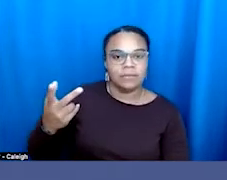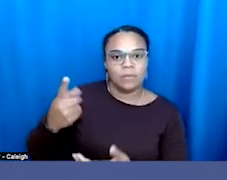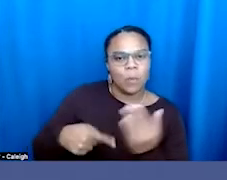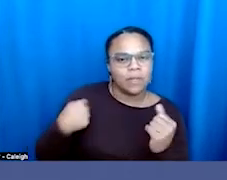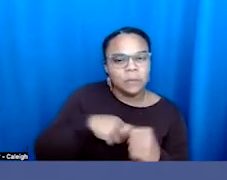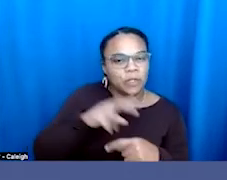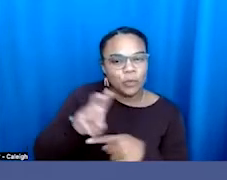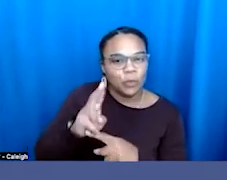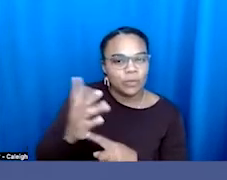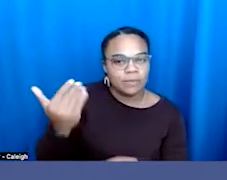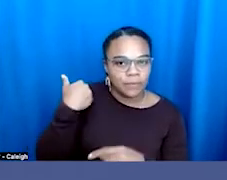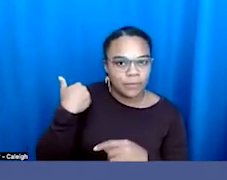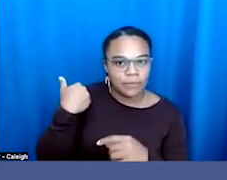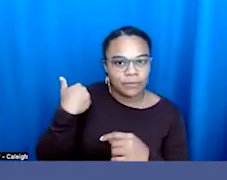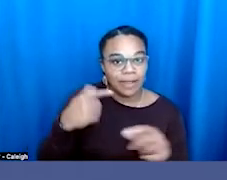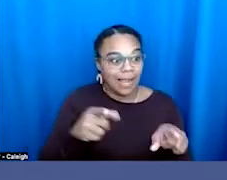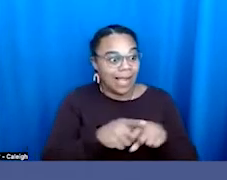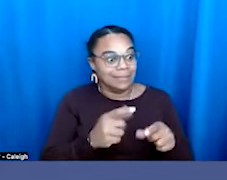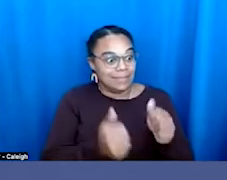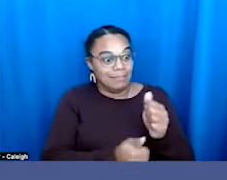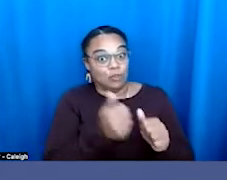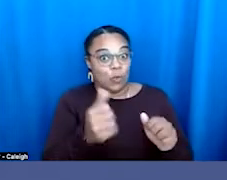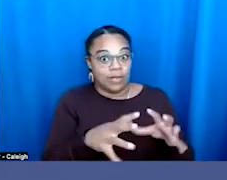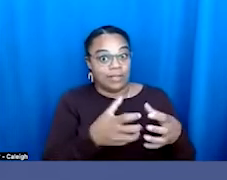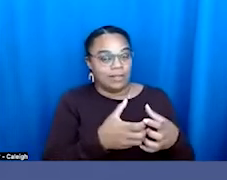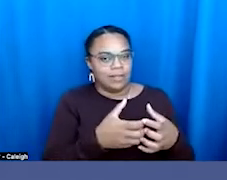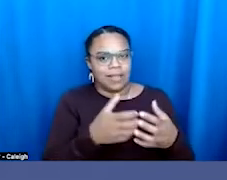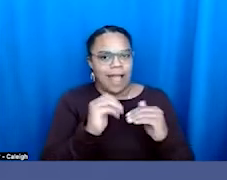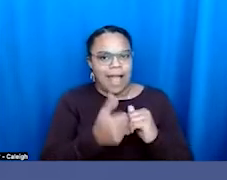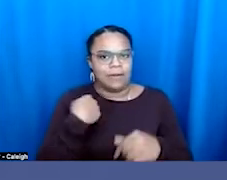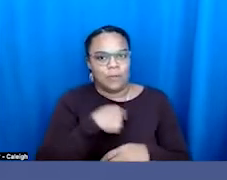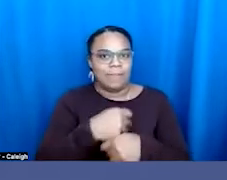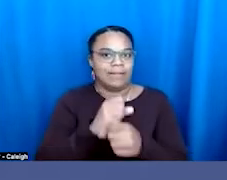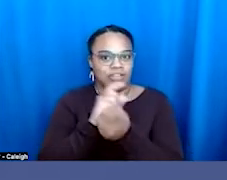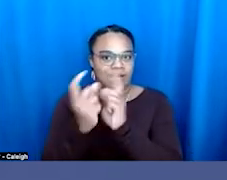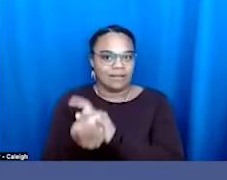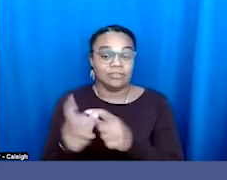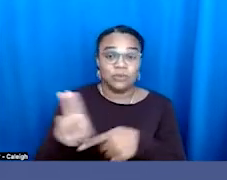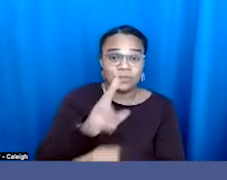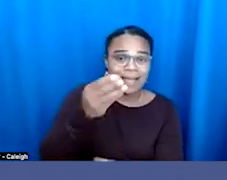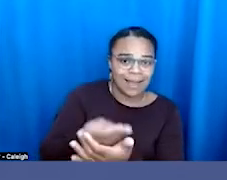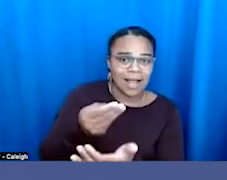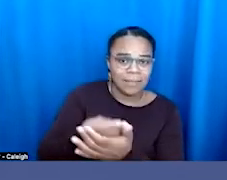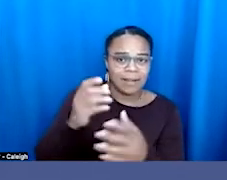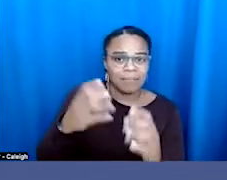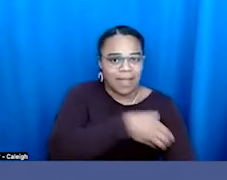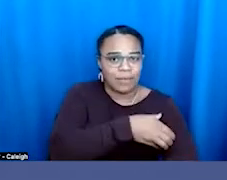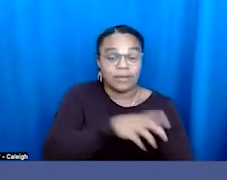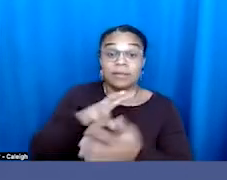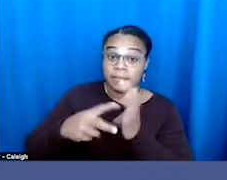majority to make change. We've used our economic power. That means making sure that businesses local,